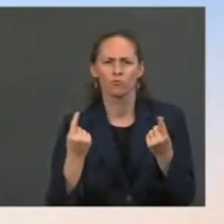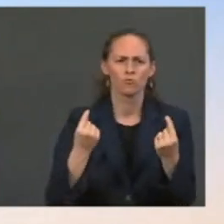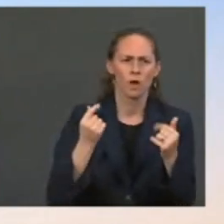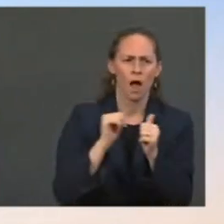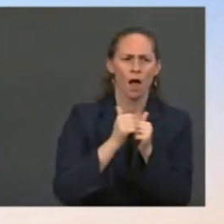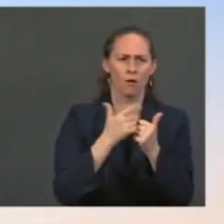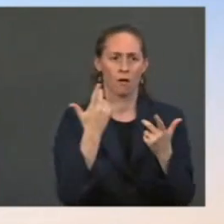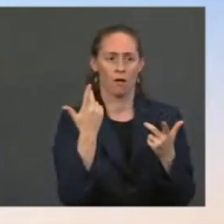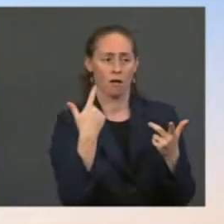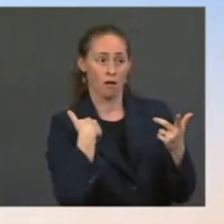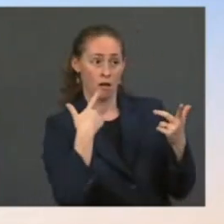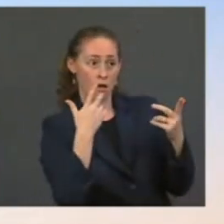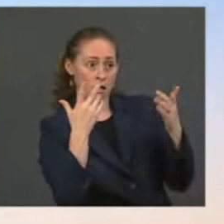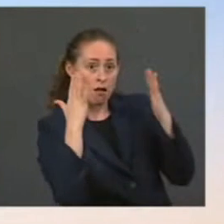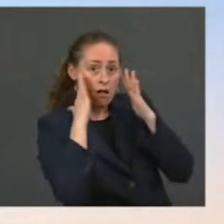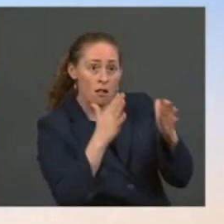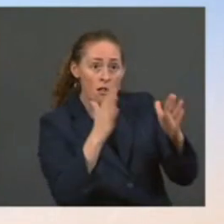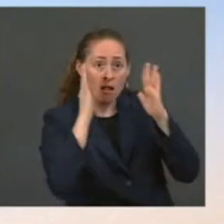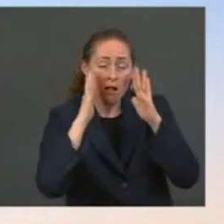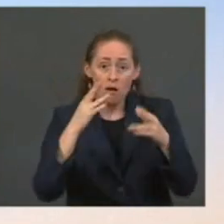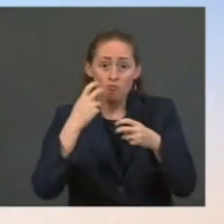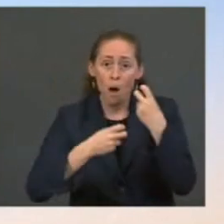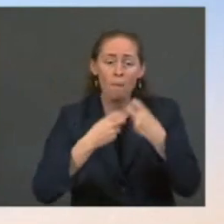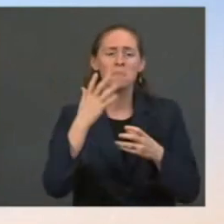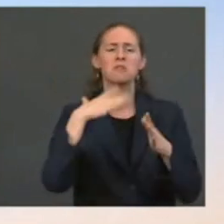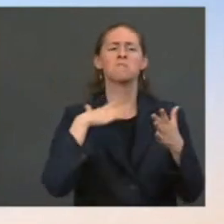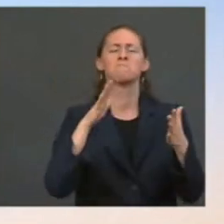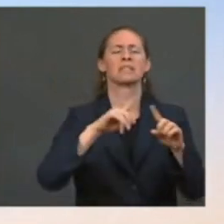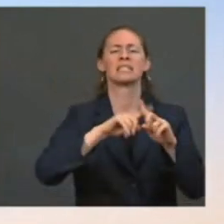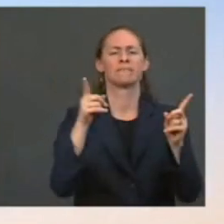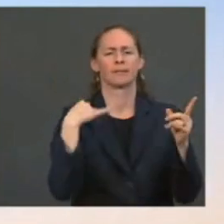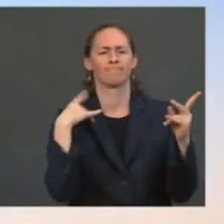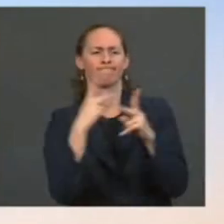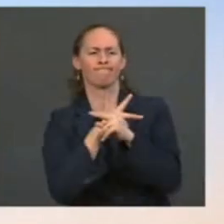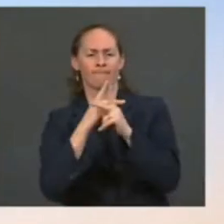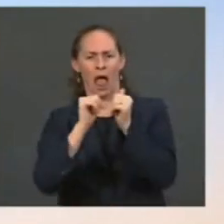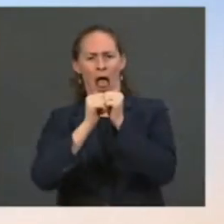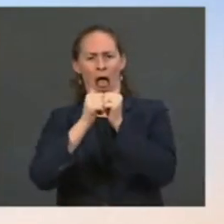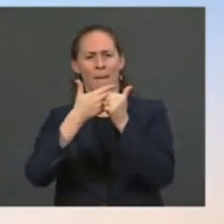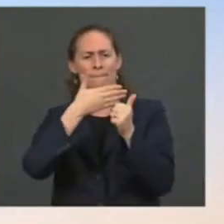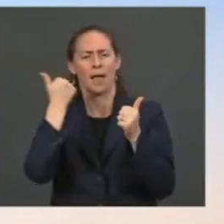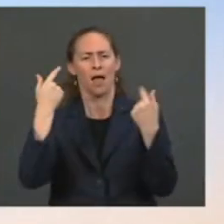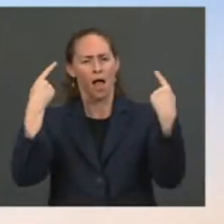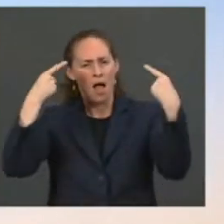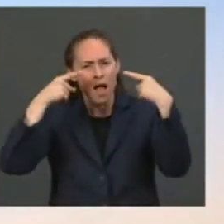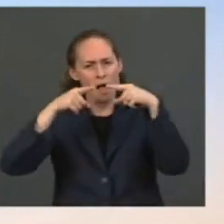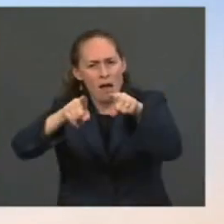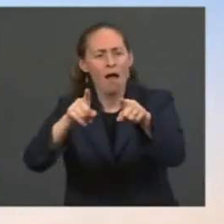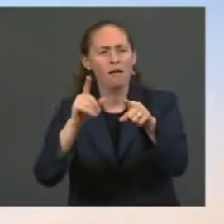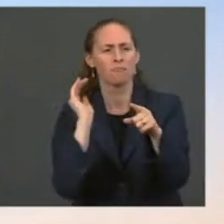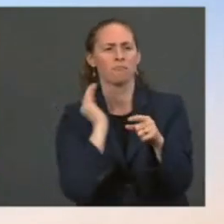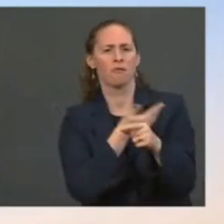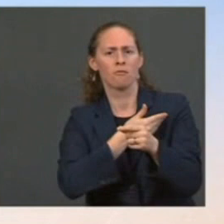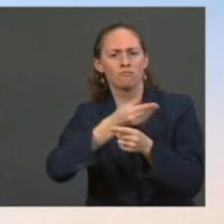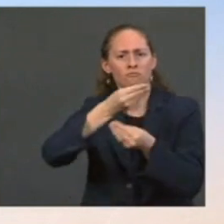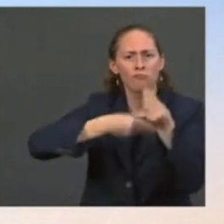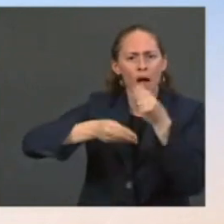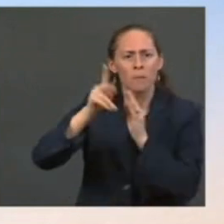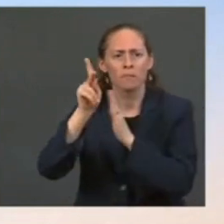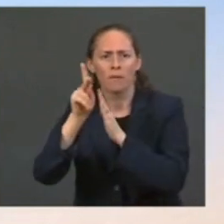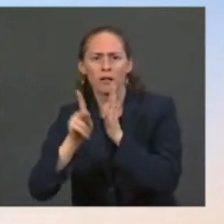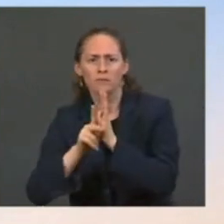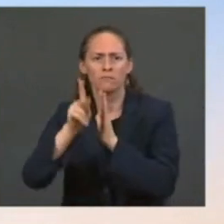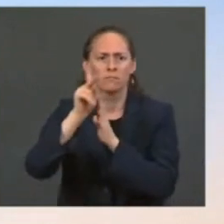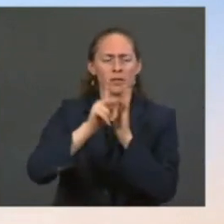help. We're taking our going to realign our trade policies towards from the PRC toward our priorities. And that's the objective of this